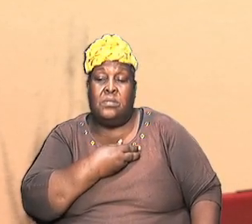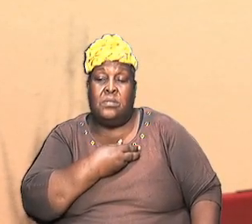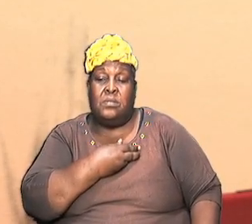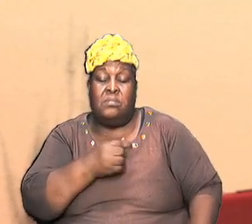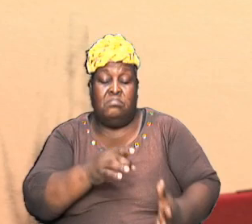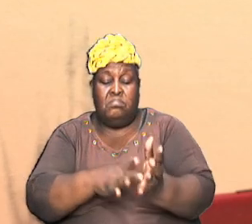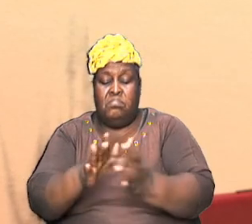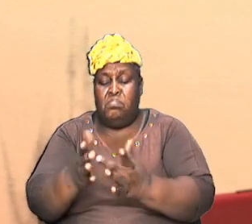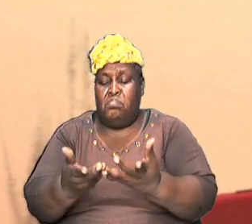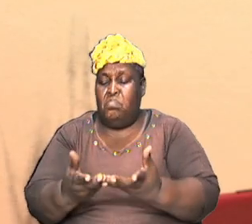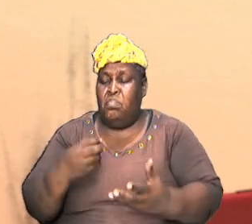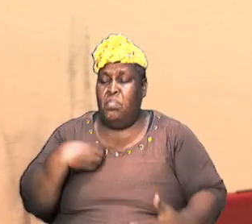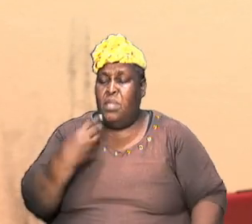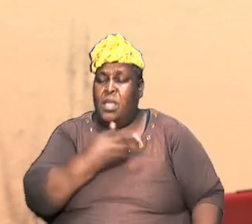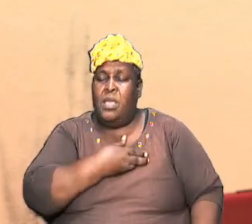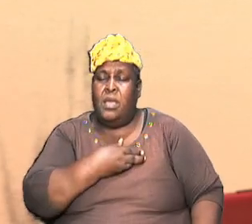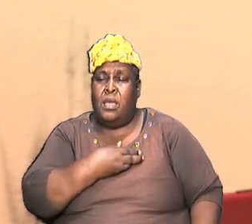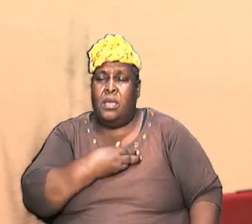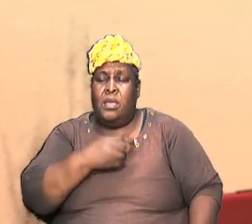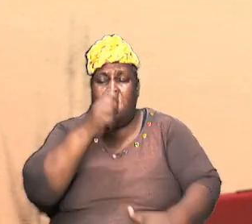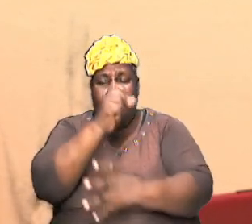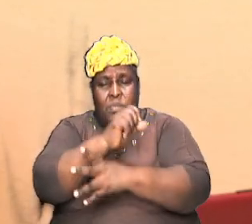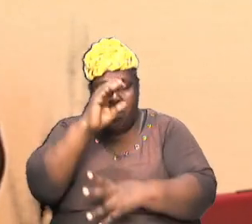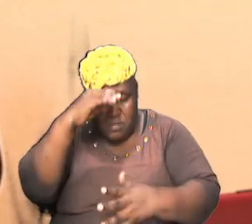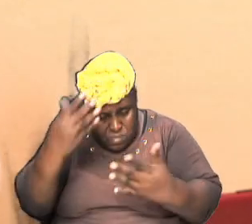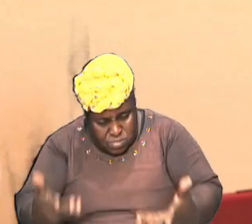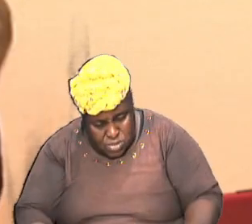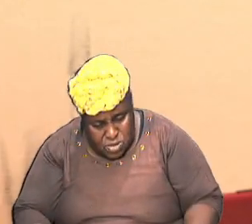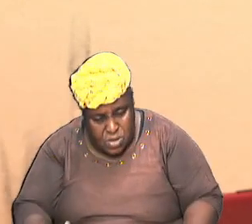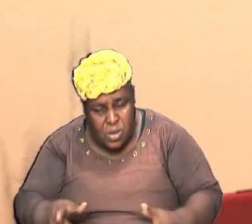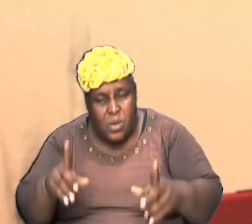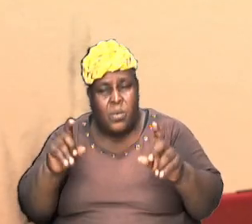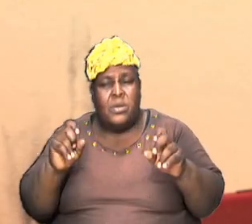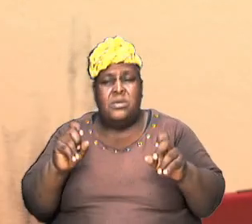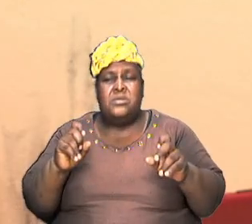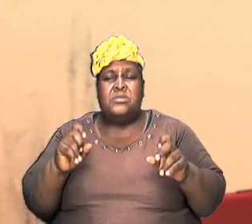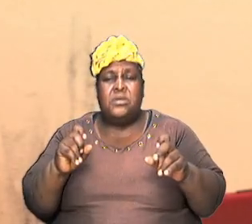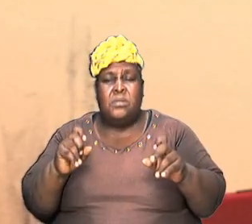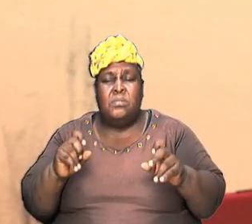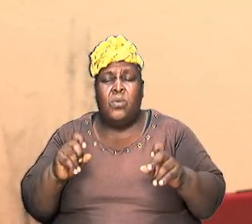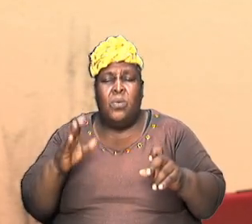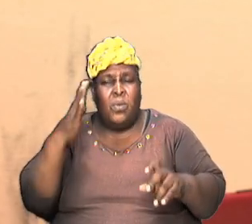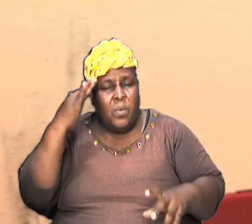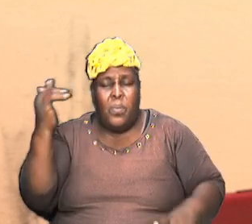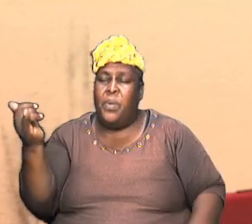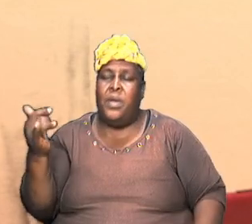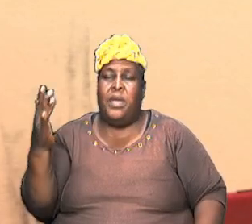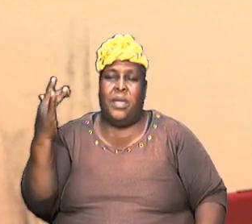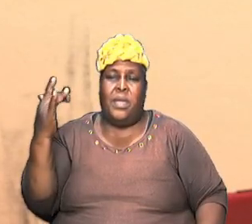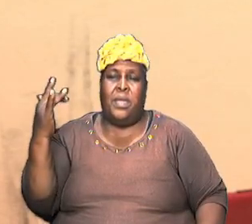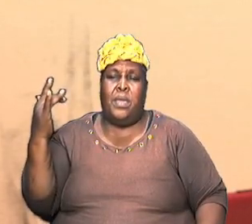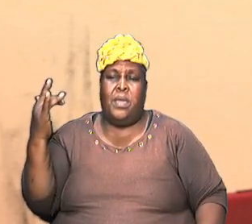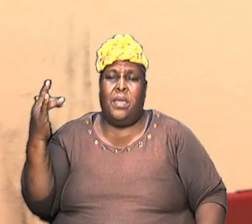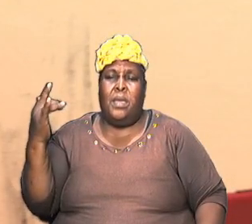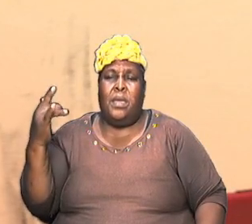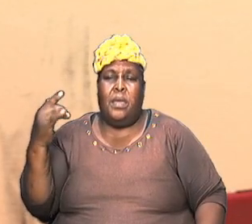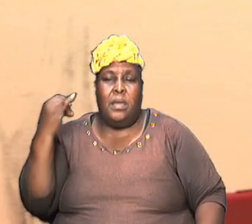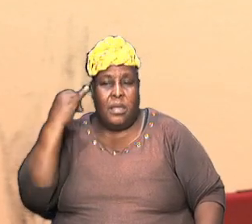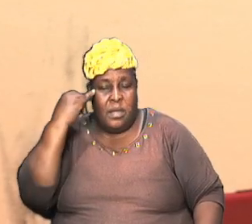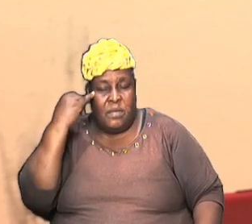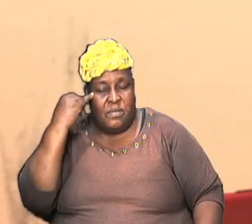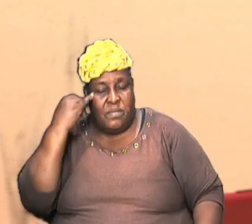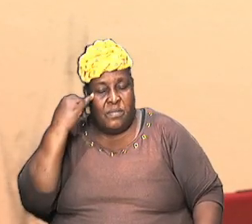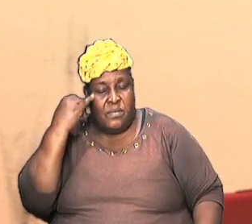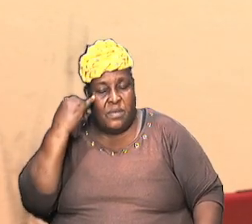Bible tells us that Abraham bowed before him and so the question is why well if we can go back a little